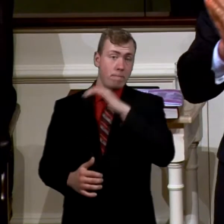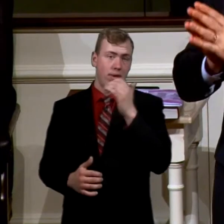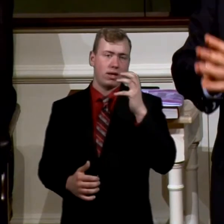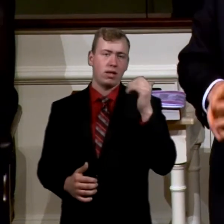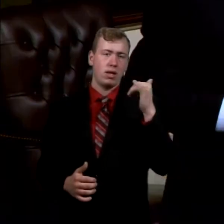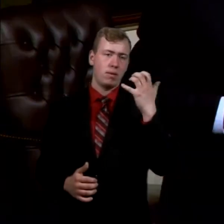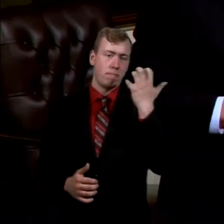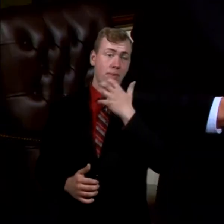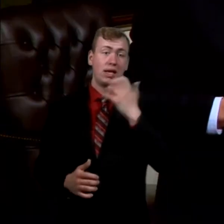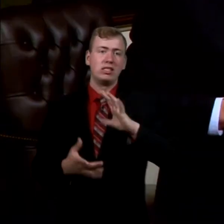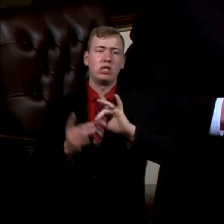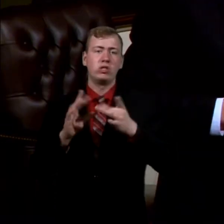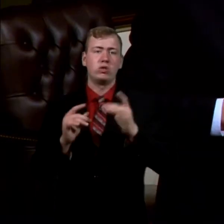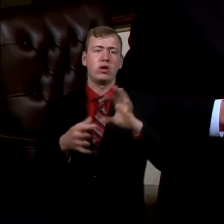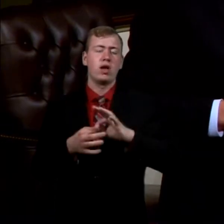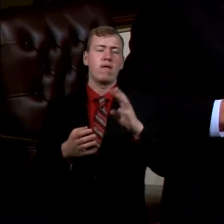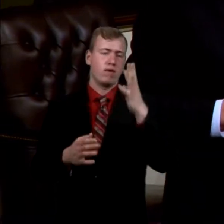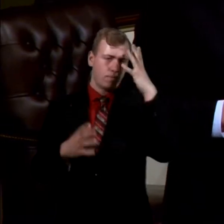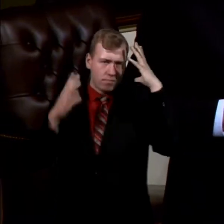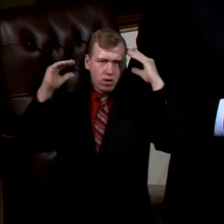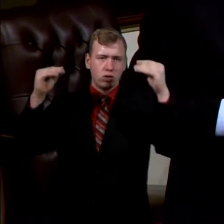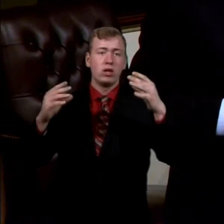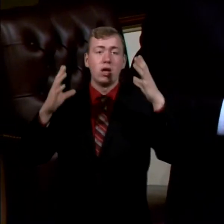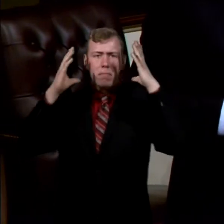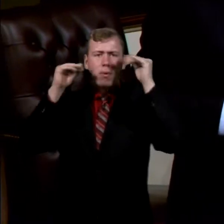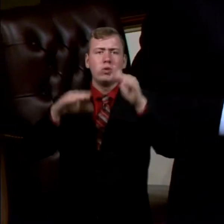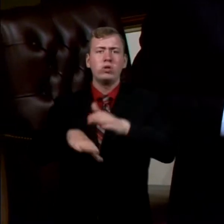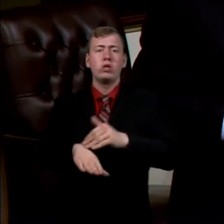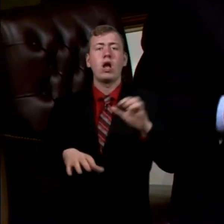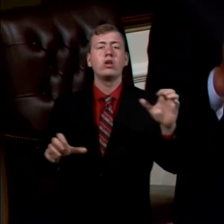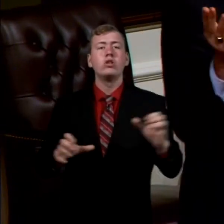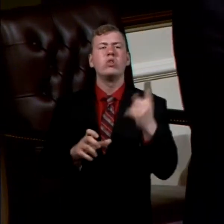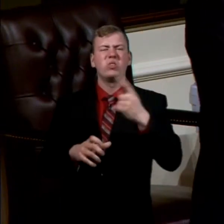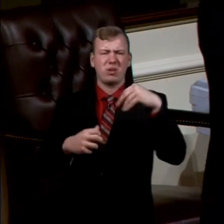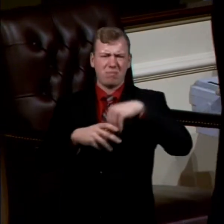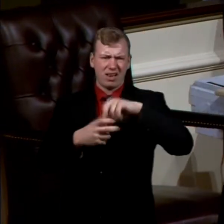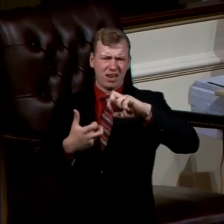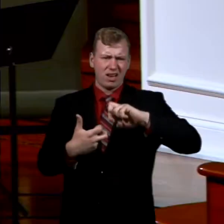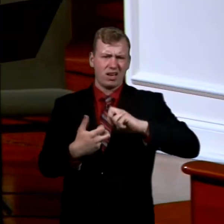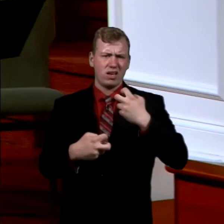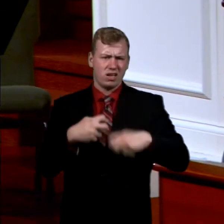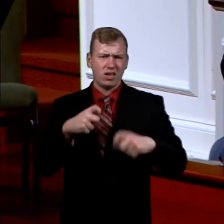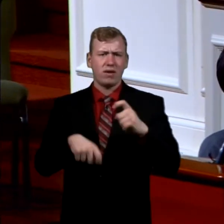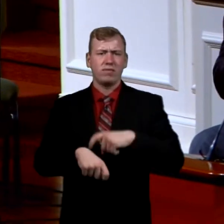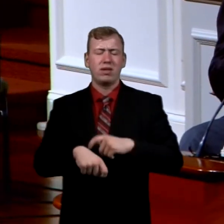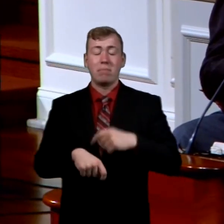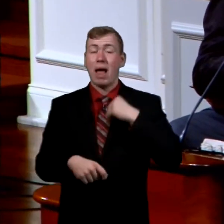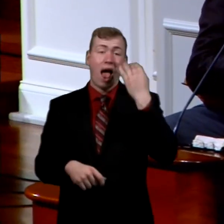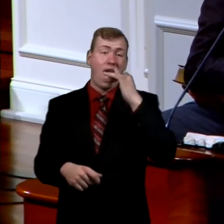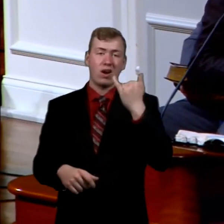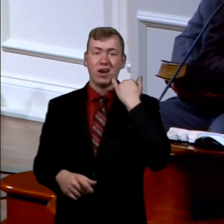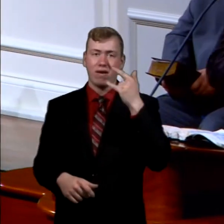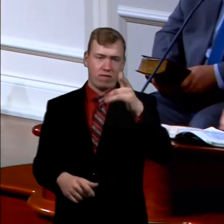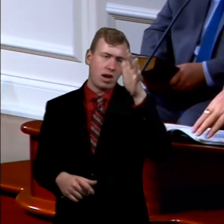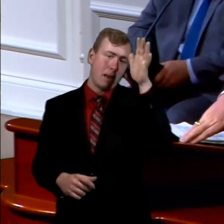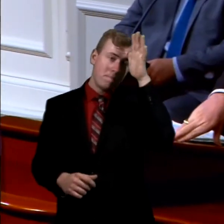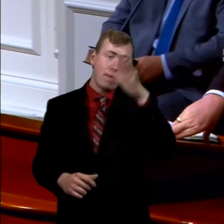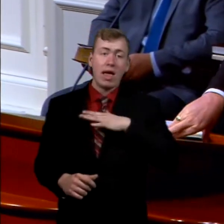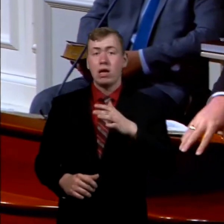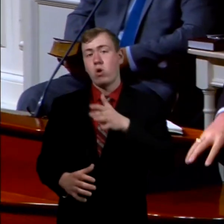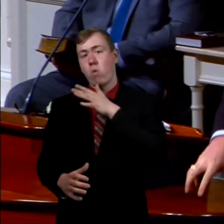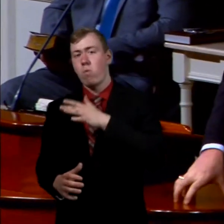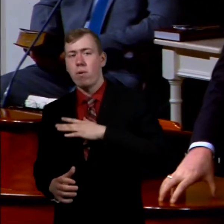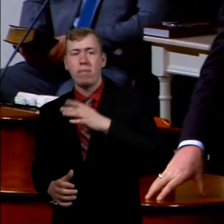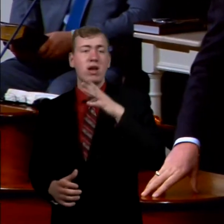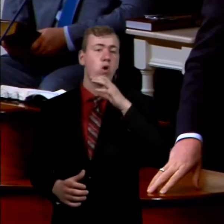called to do something at very difficult times. And I don't care if you're a man or a woman, if you're old or young. I don't care